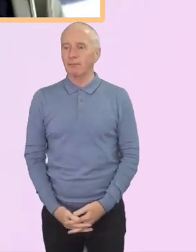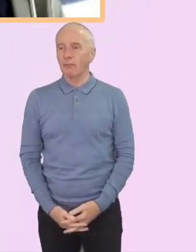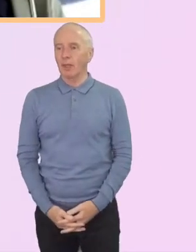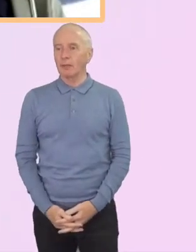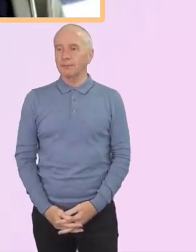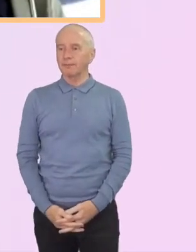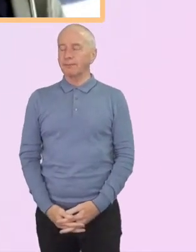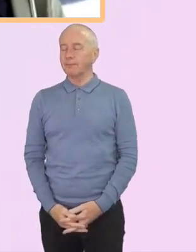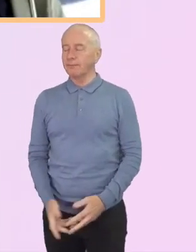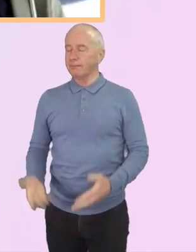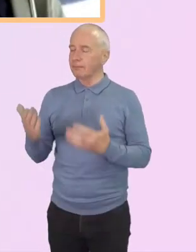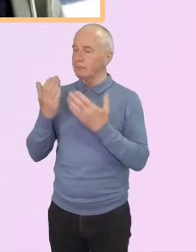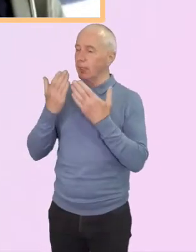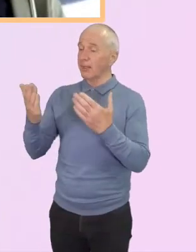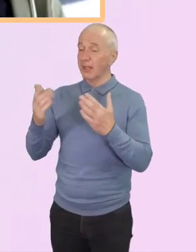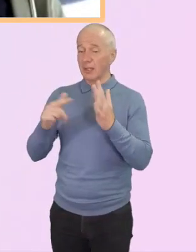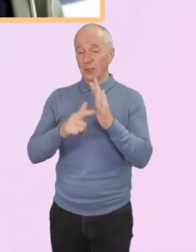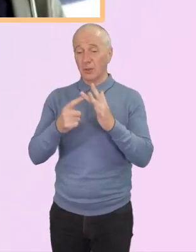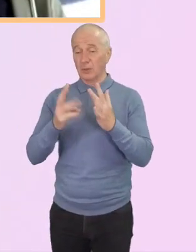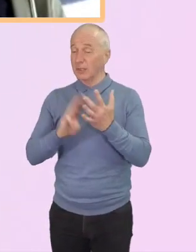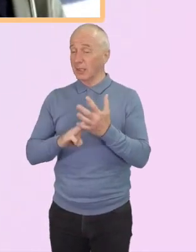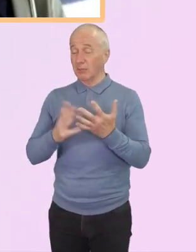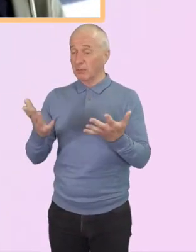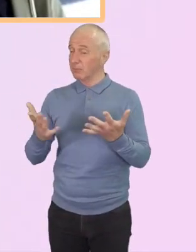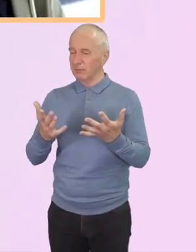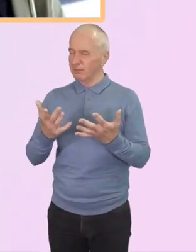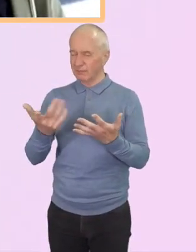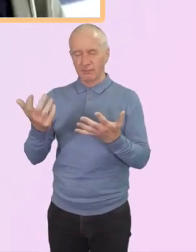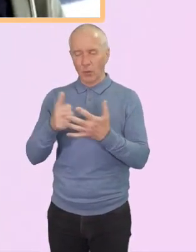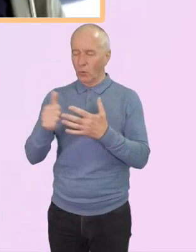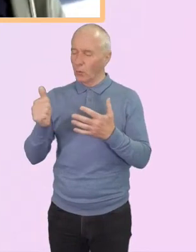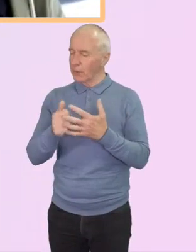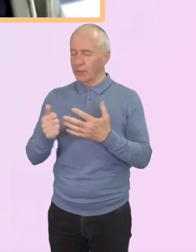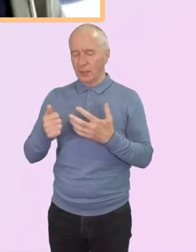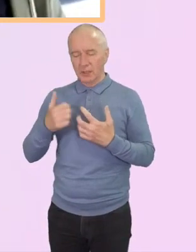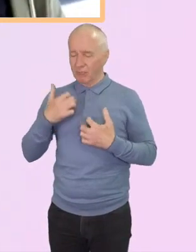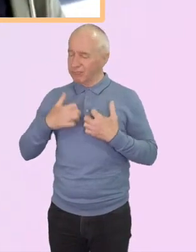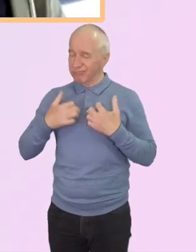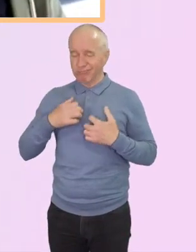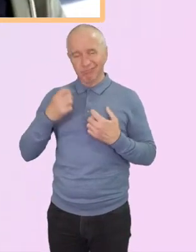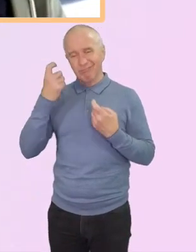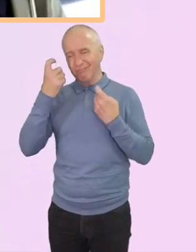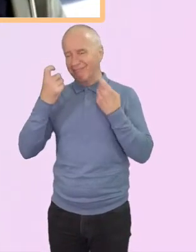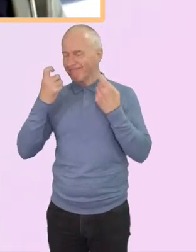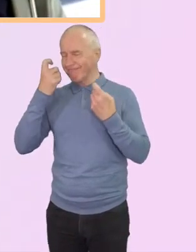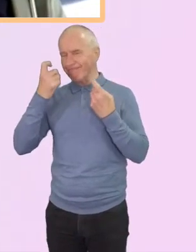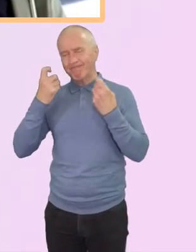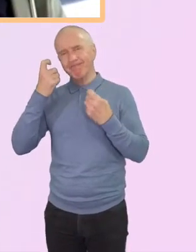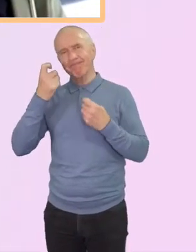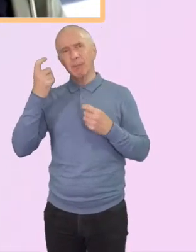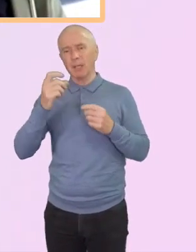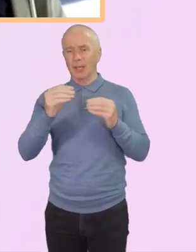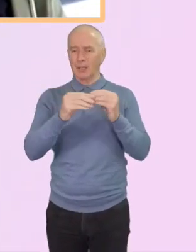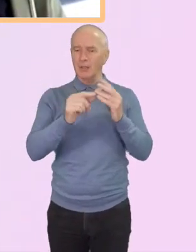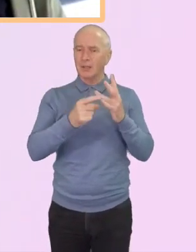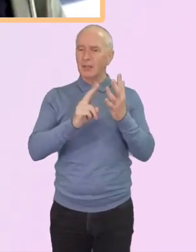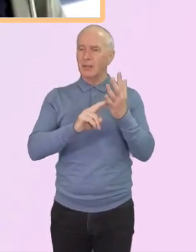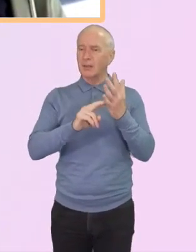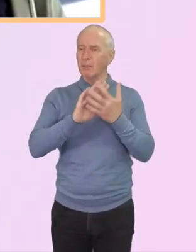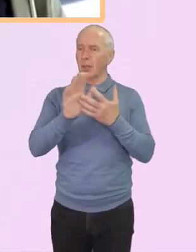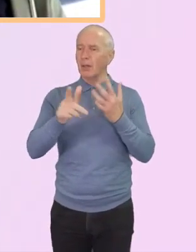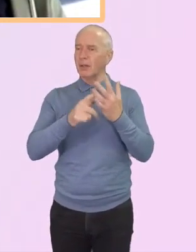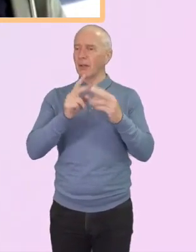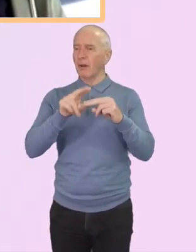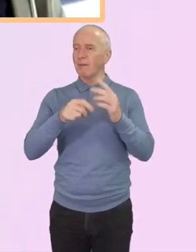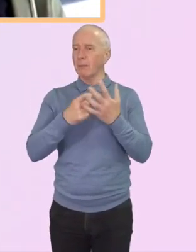Thank you, Tim. was a really interesting reflection on Bonhoeffer and particularly around that image of the Prince of Peace.